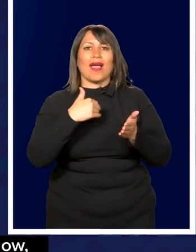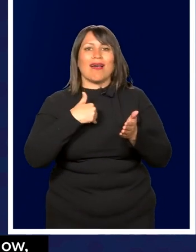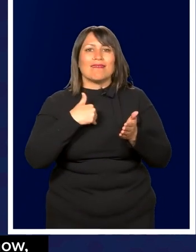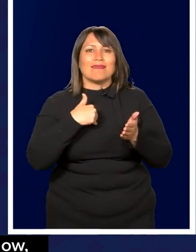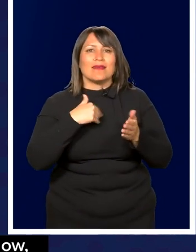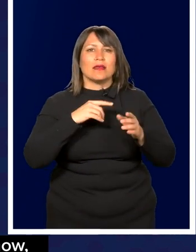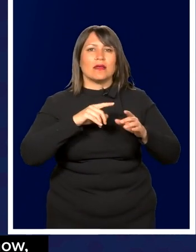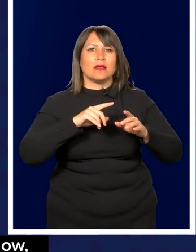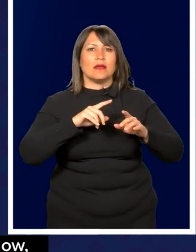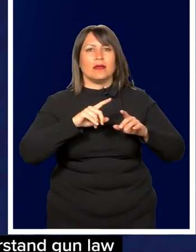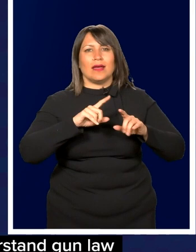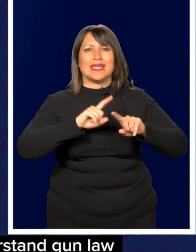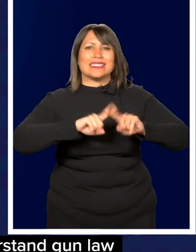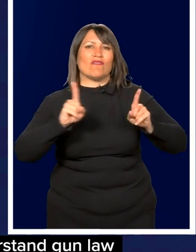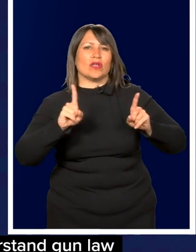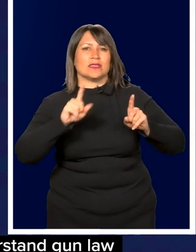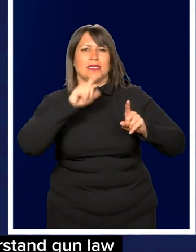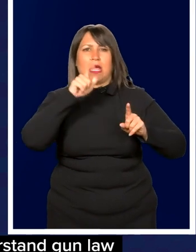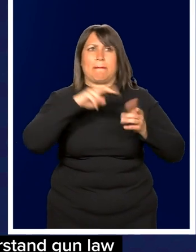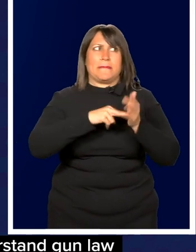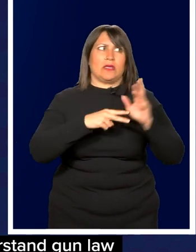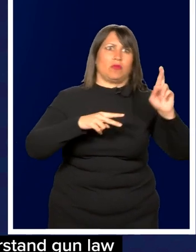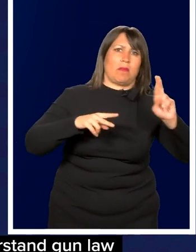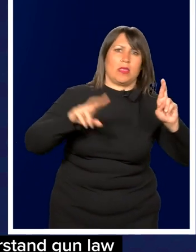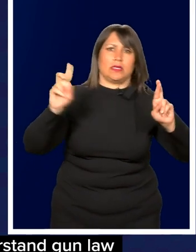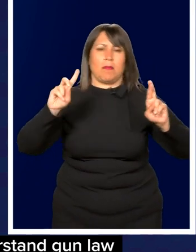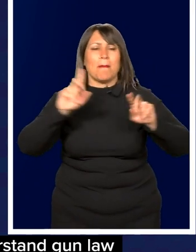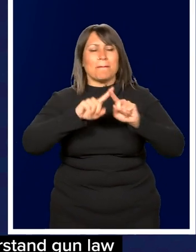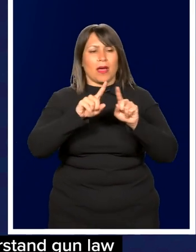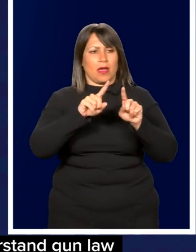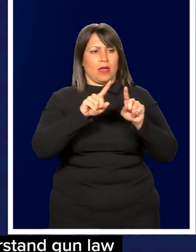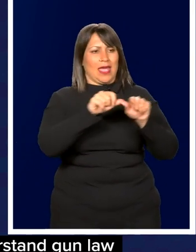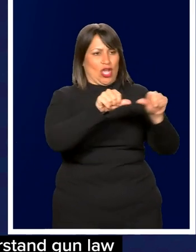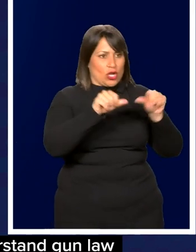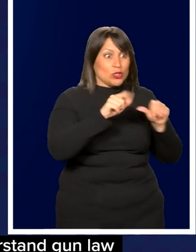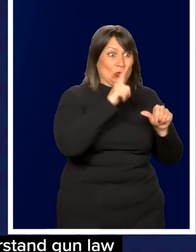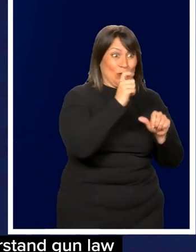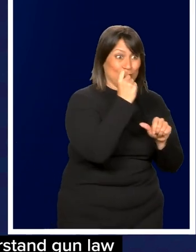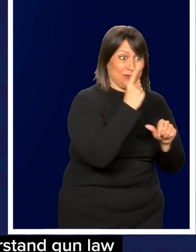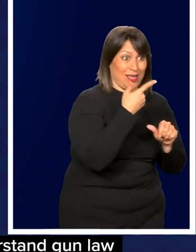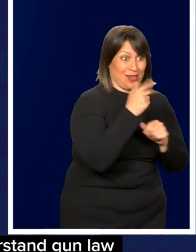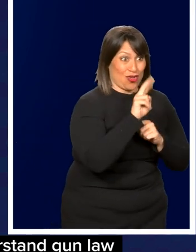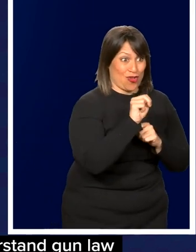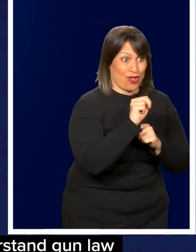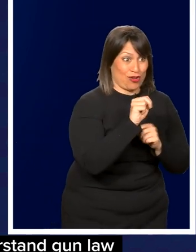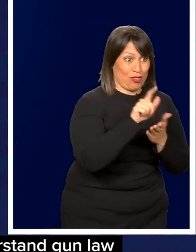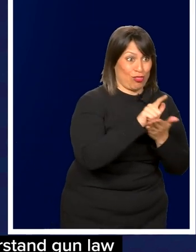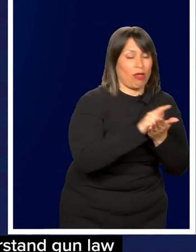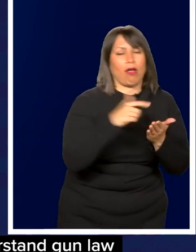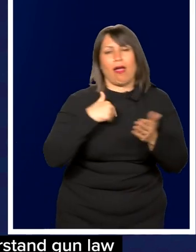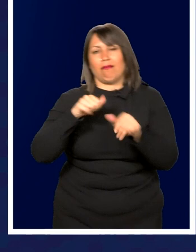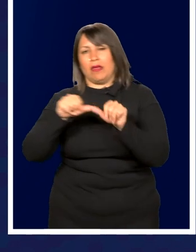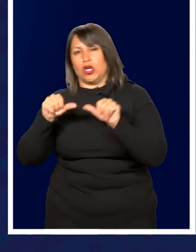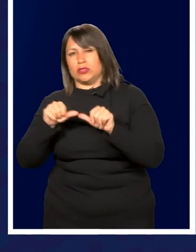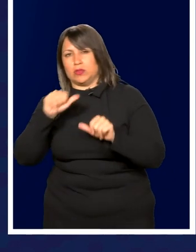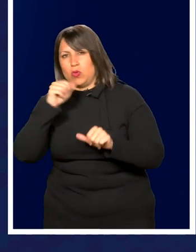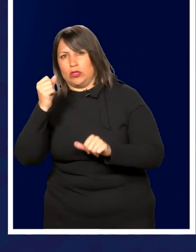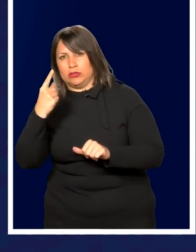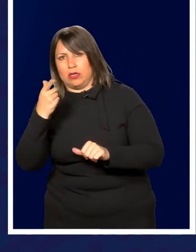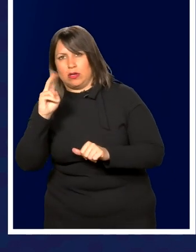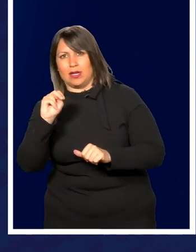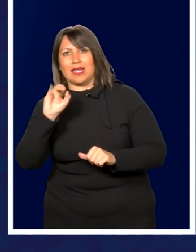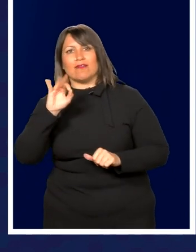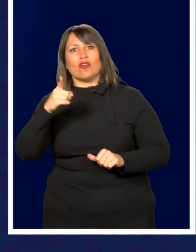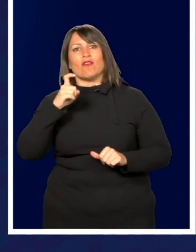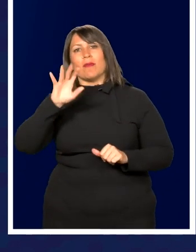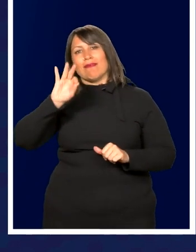a difference, not necessarily in Republican and Democrat, but those areas that understand gun law and those areas that don't. And if